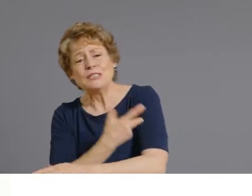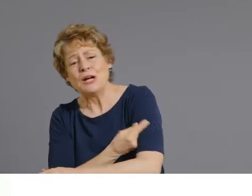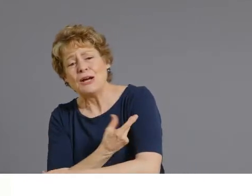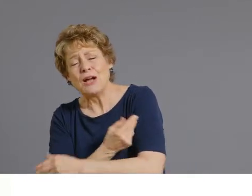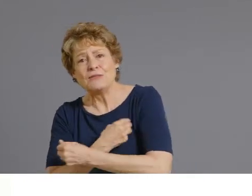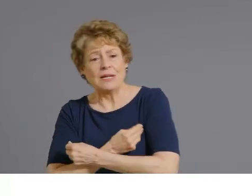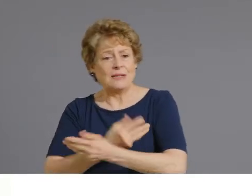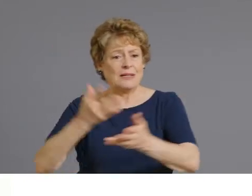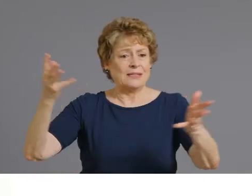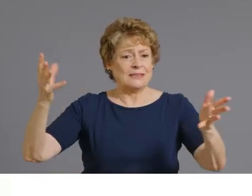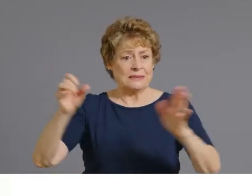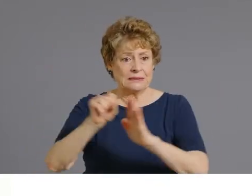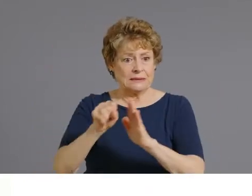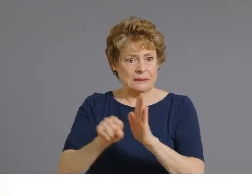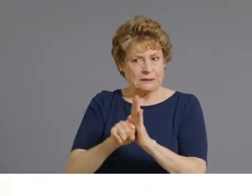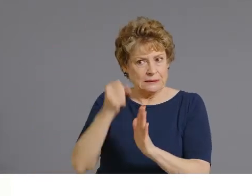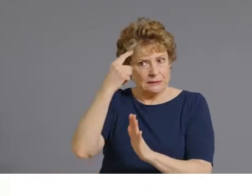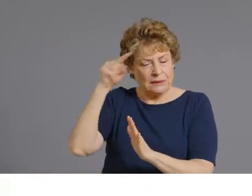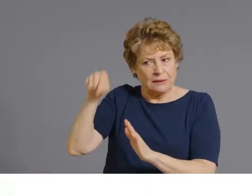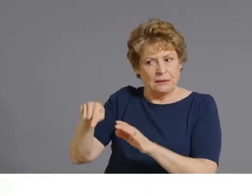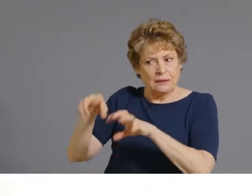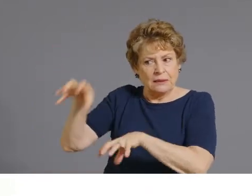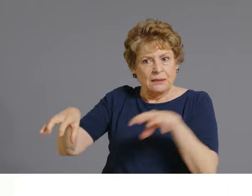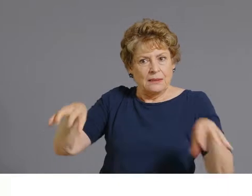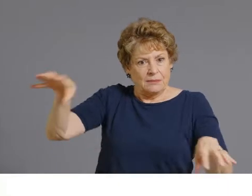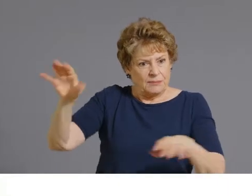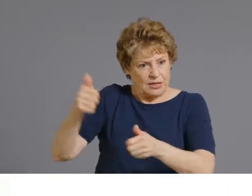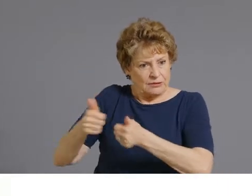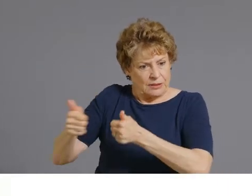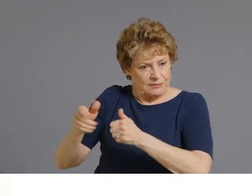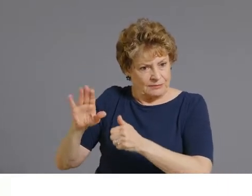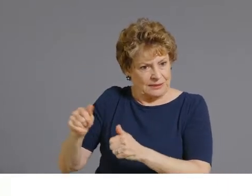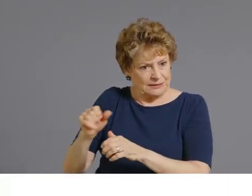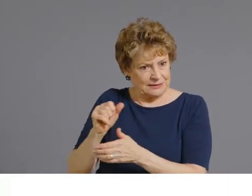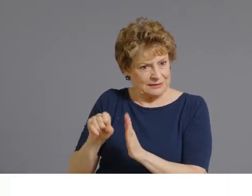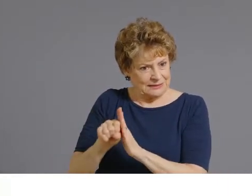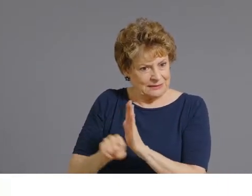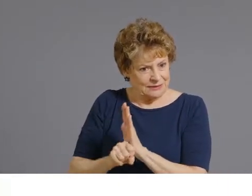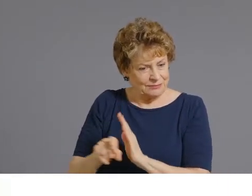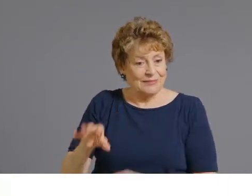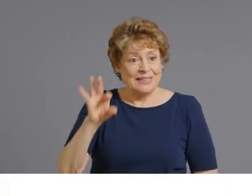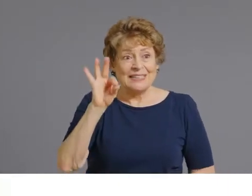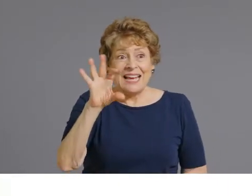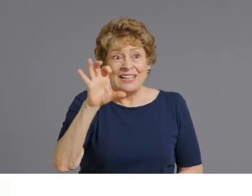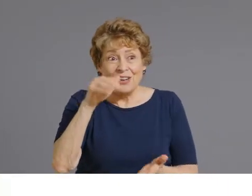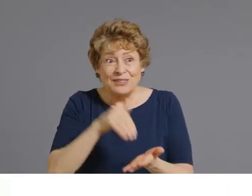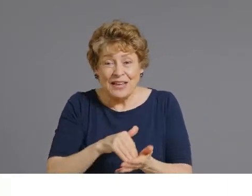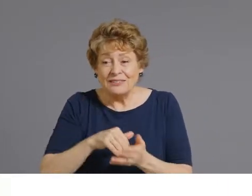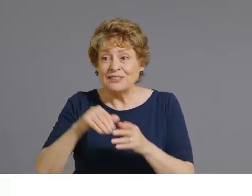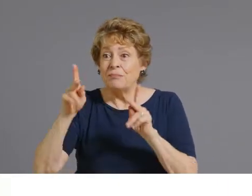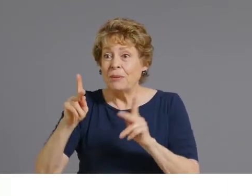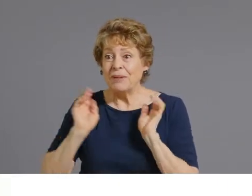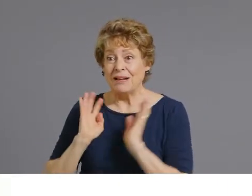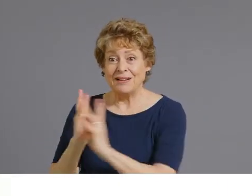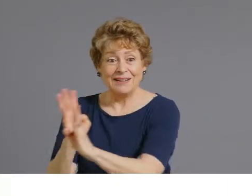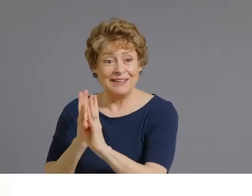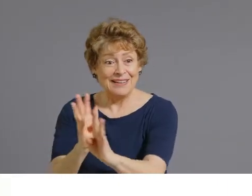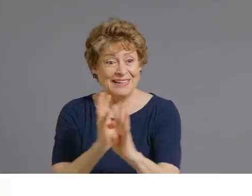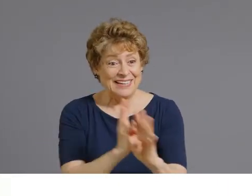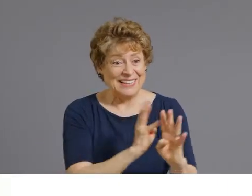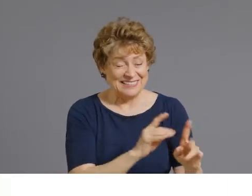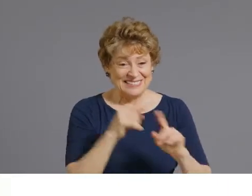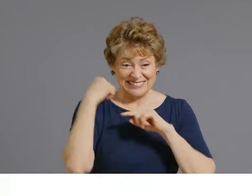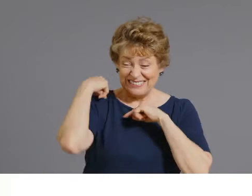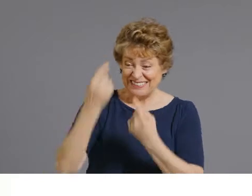sites to nearly 900,000 individuals across all of our seven pods since we opened them up January 11th.